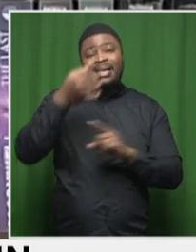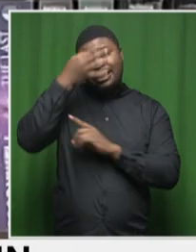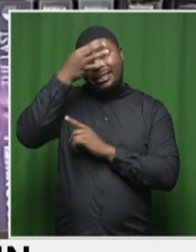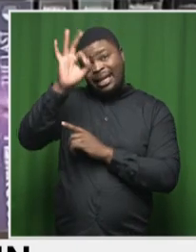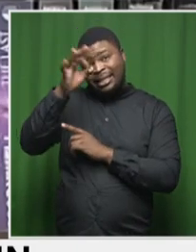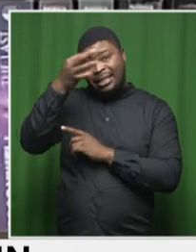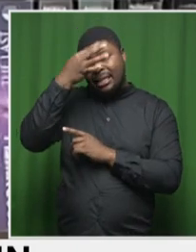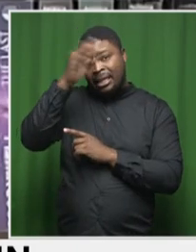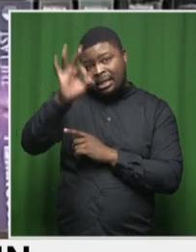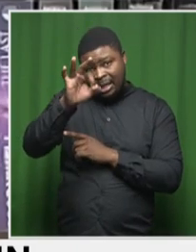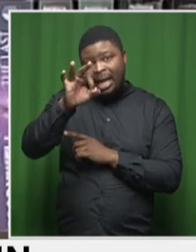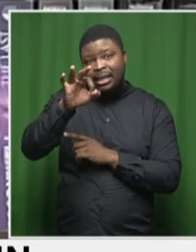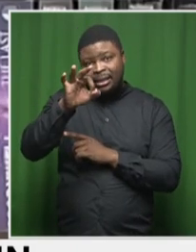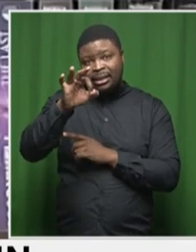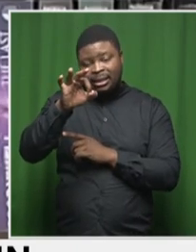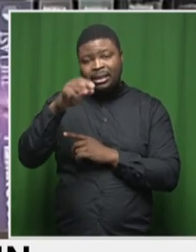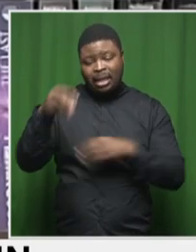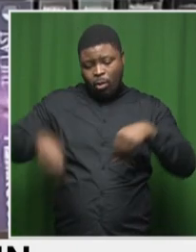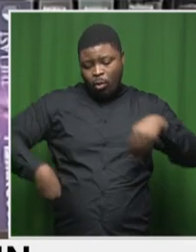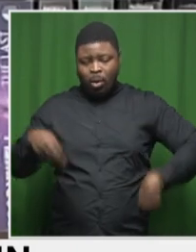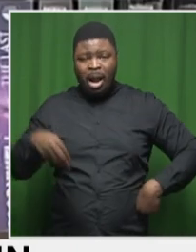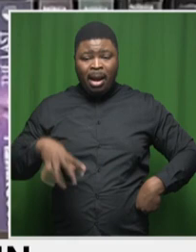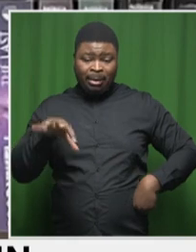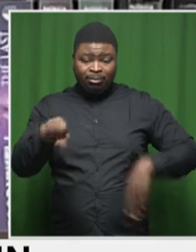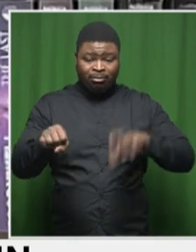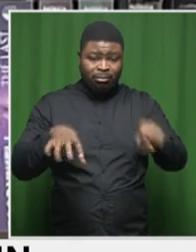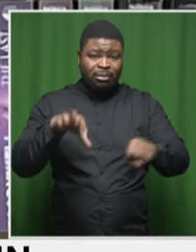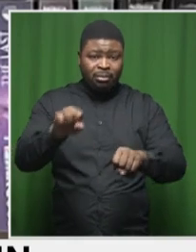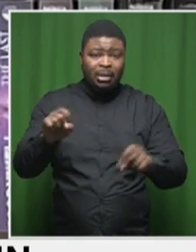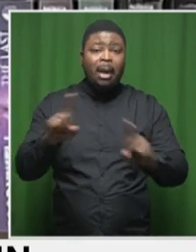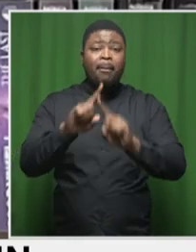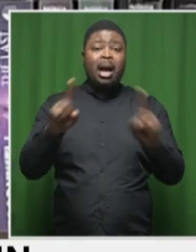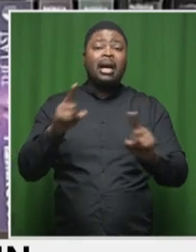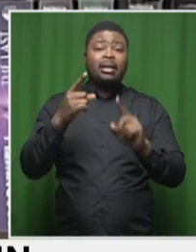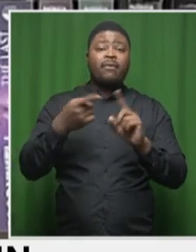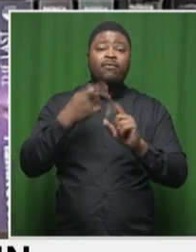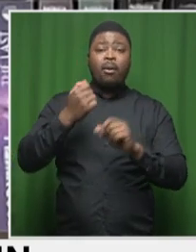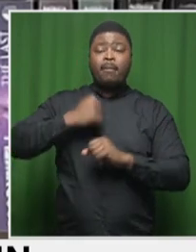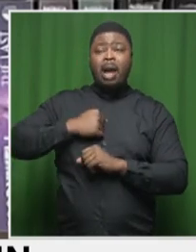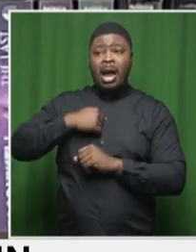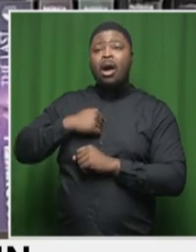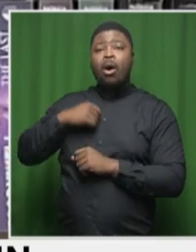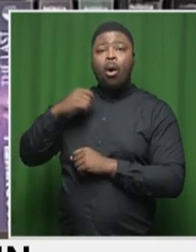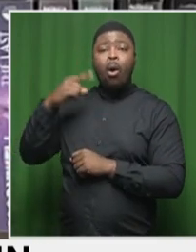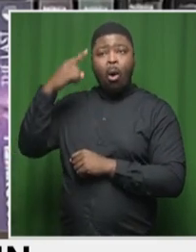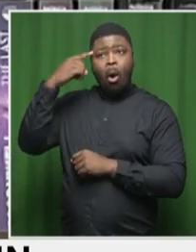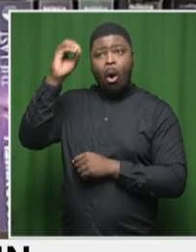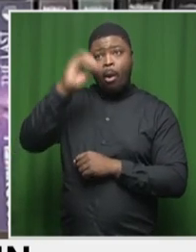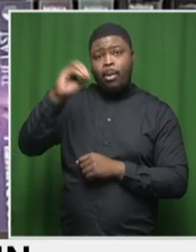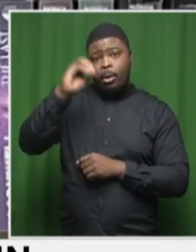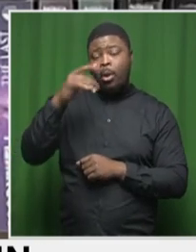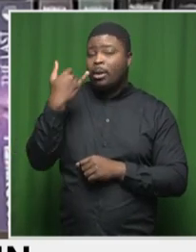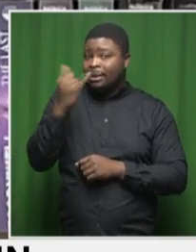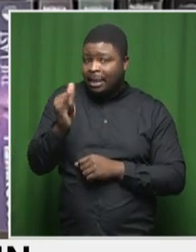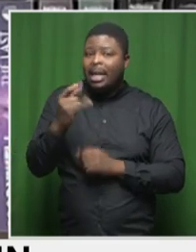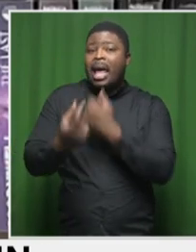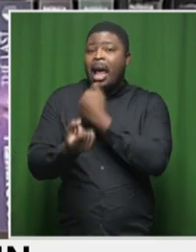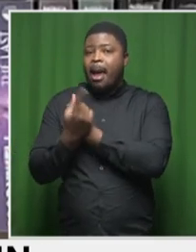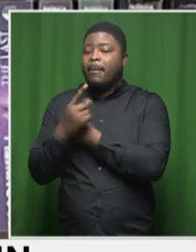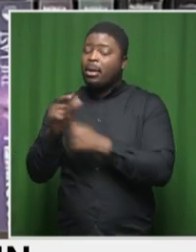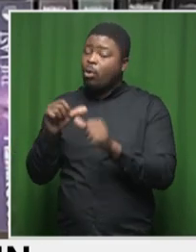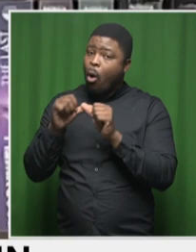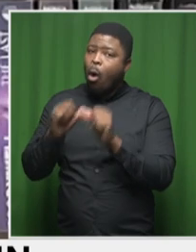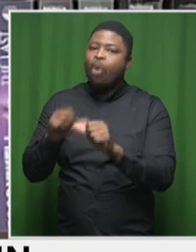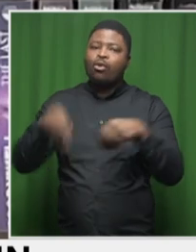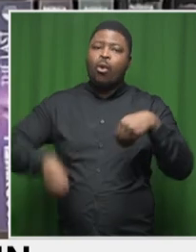the, the judge is talking about that can happen again, in my opinion, is, is still happening in the freeze has not stopped